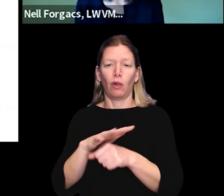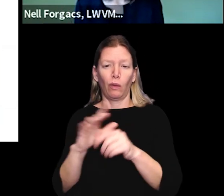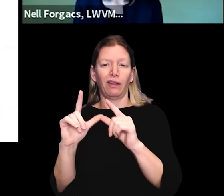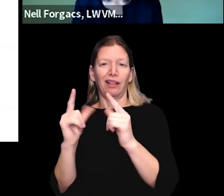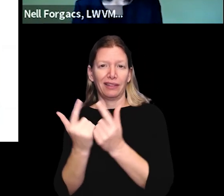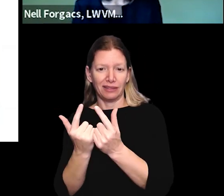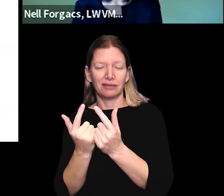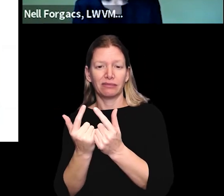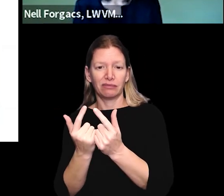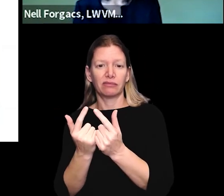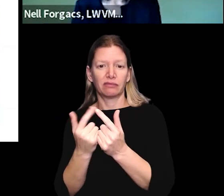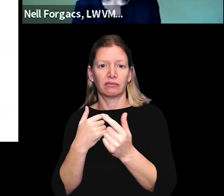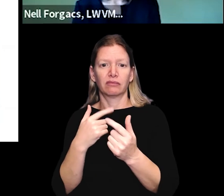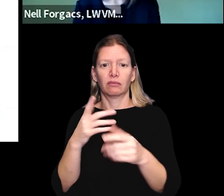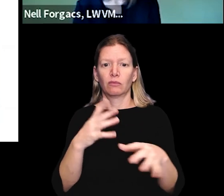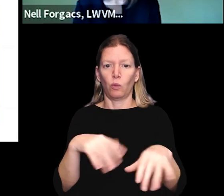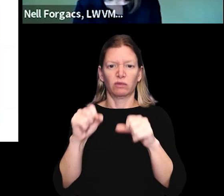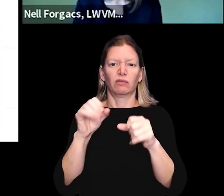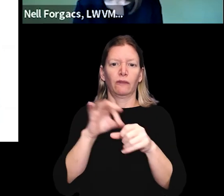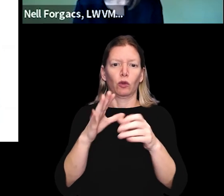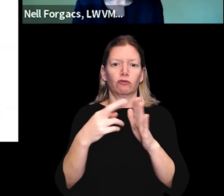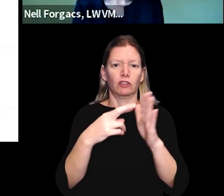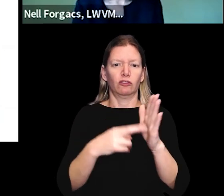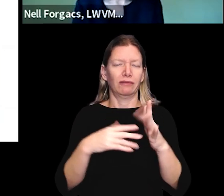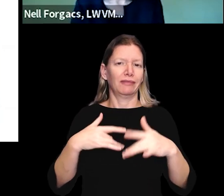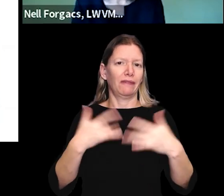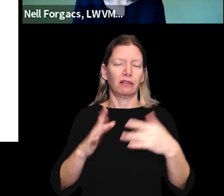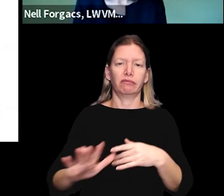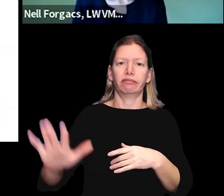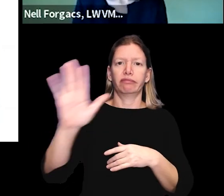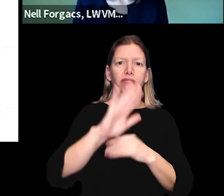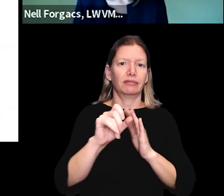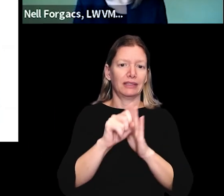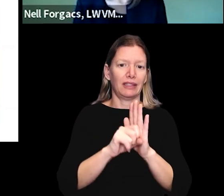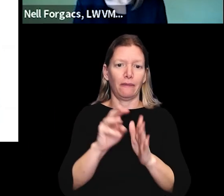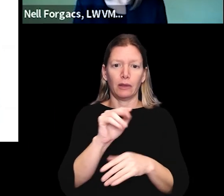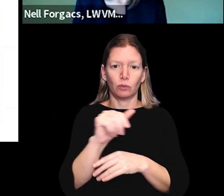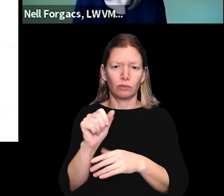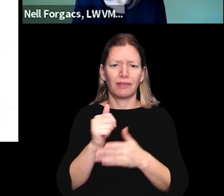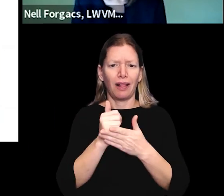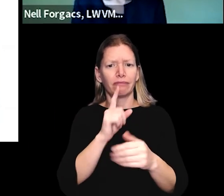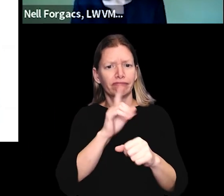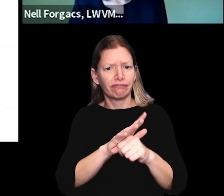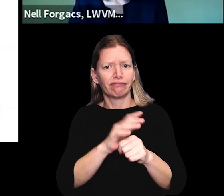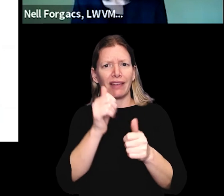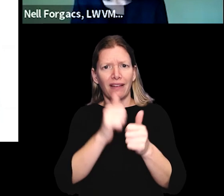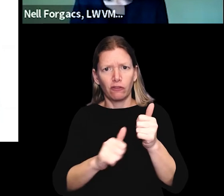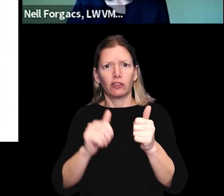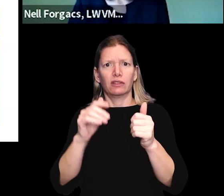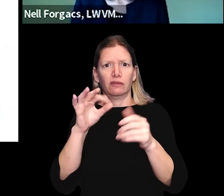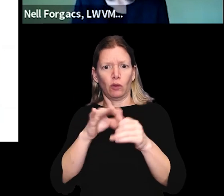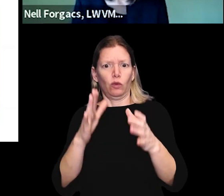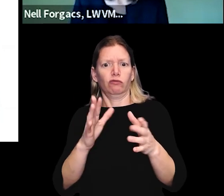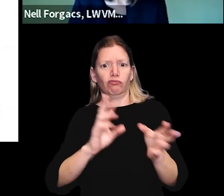LWVMA and our local leagues both host voter registration events throughout Massachusetts to help ensure